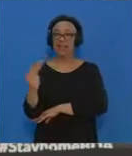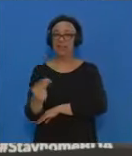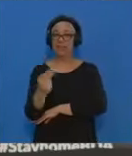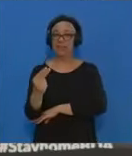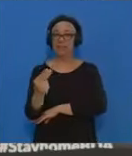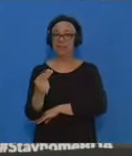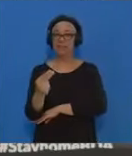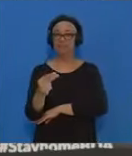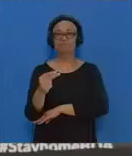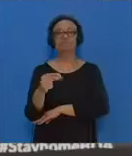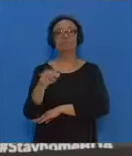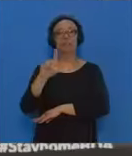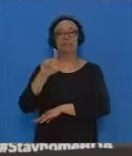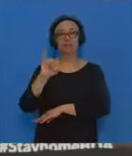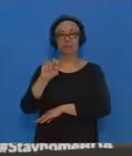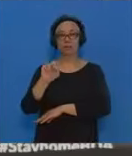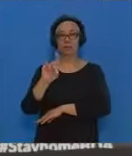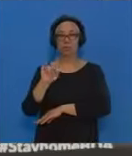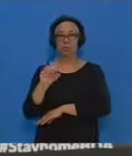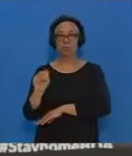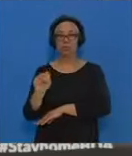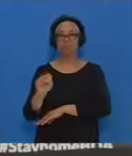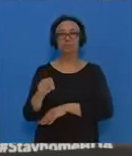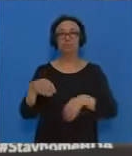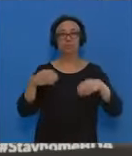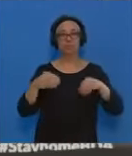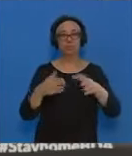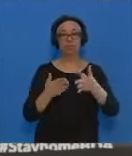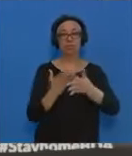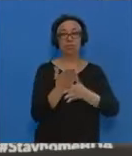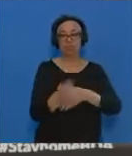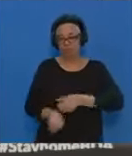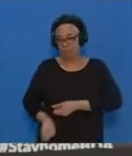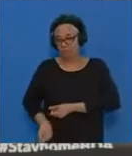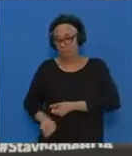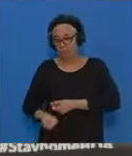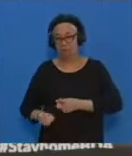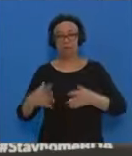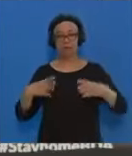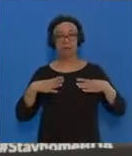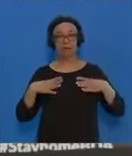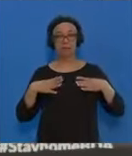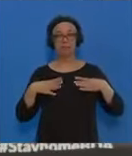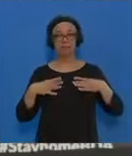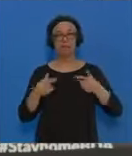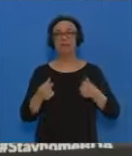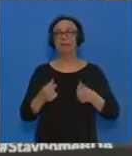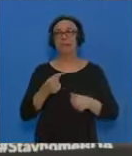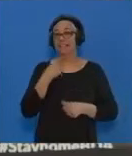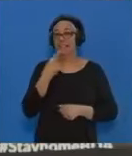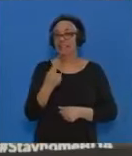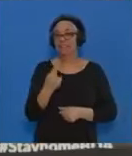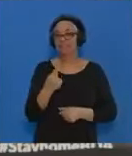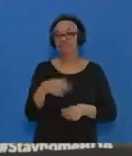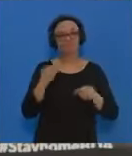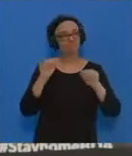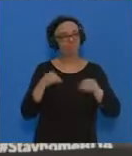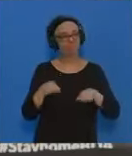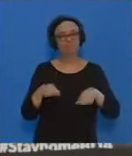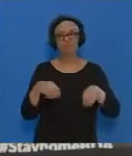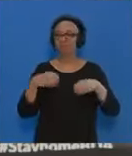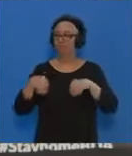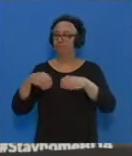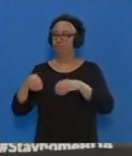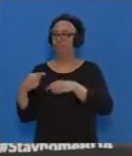at the Lindos stores through the Cup Match Holiday. And they wanted to say that in doing so, customers will shop at Lindos during